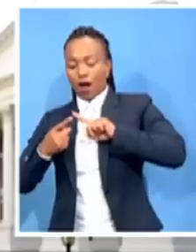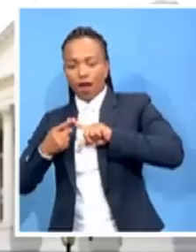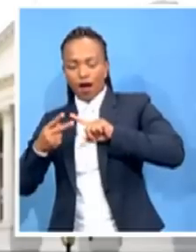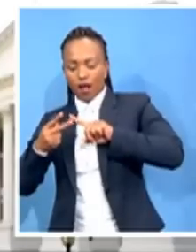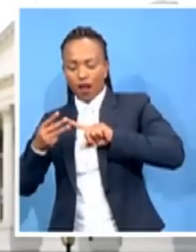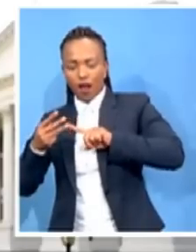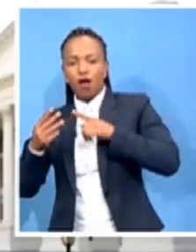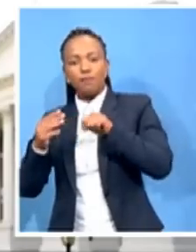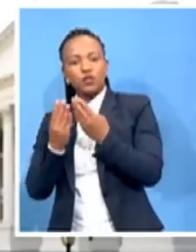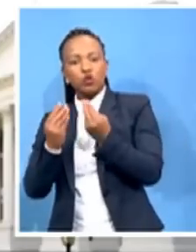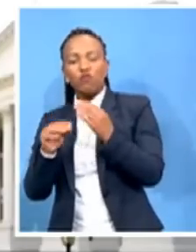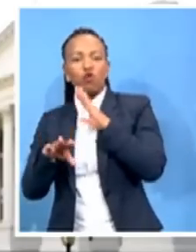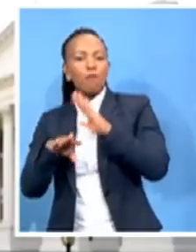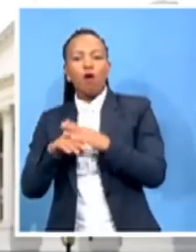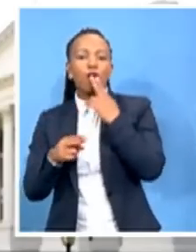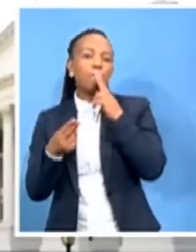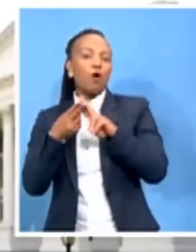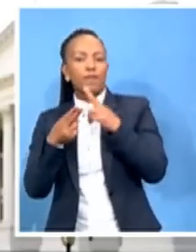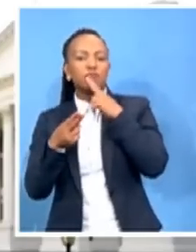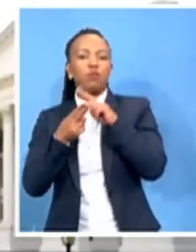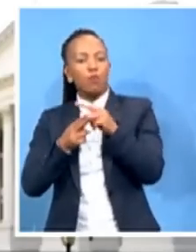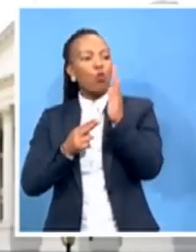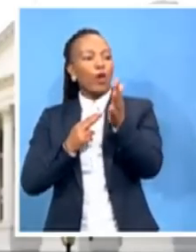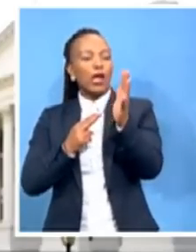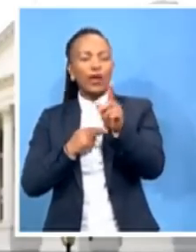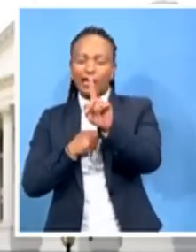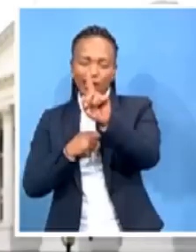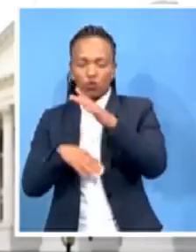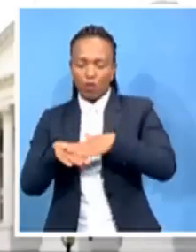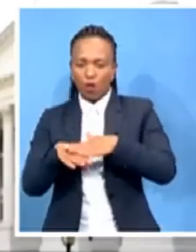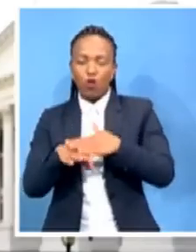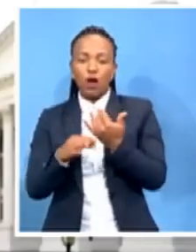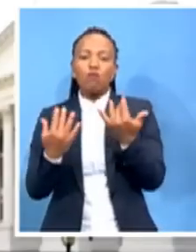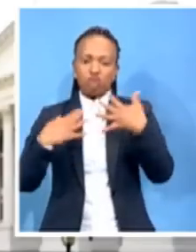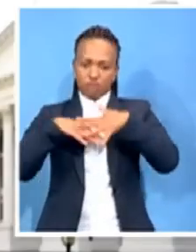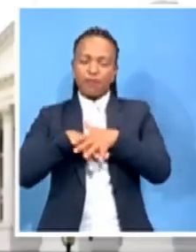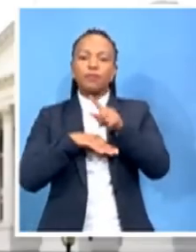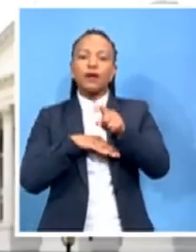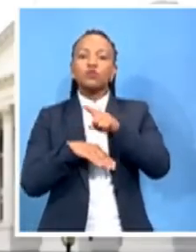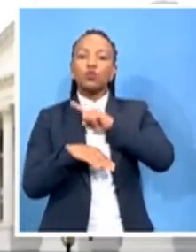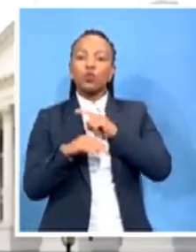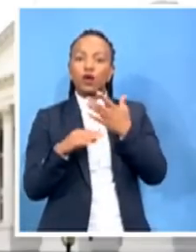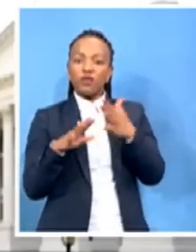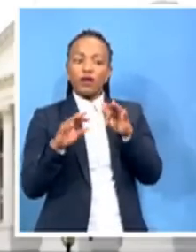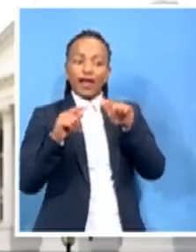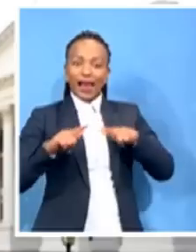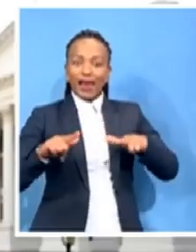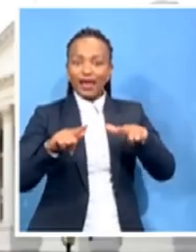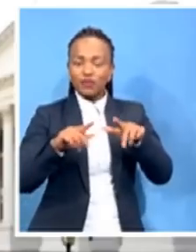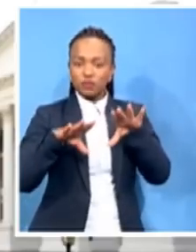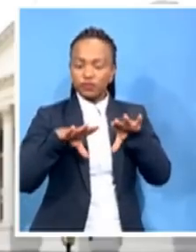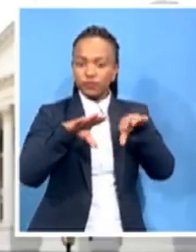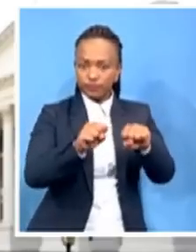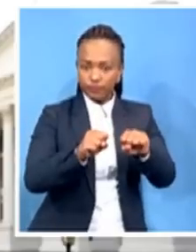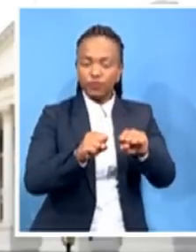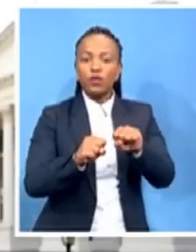now talk about implementation, including that the land we need. I'm happy that there's a process of expropriation